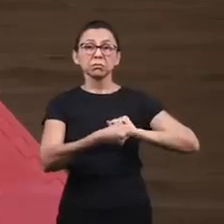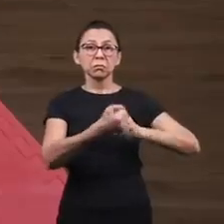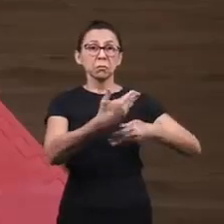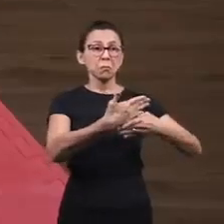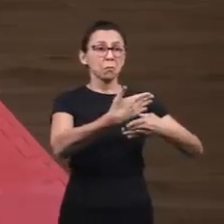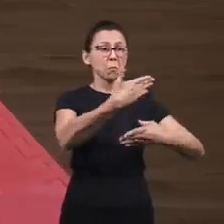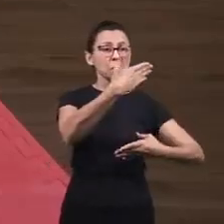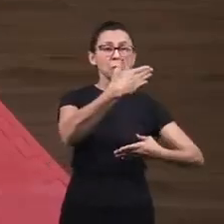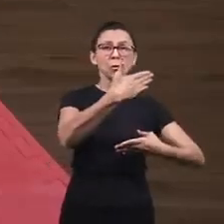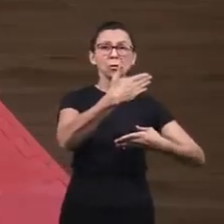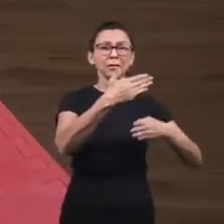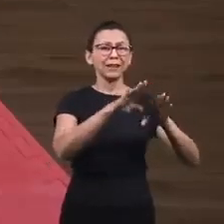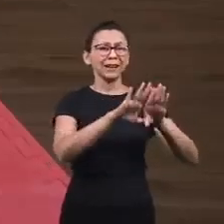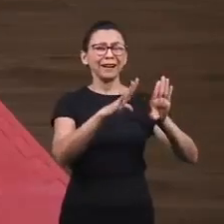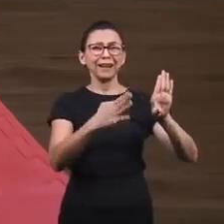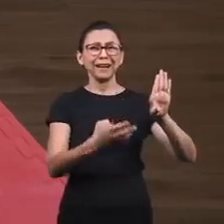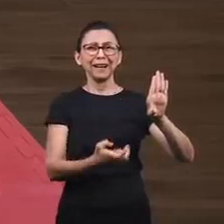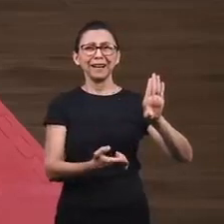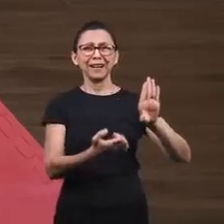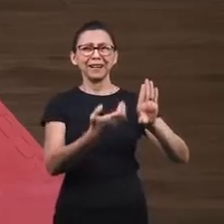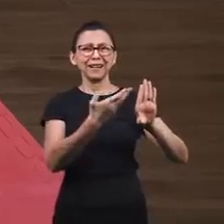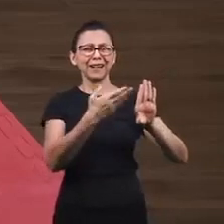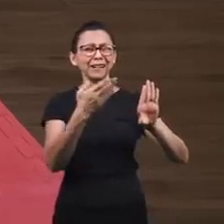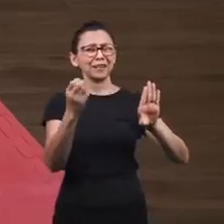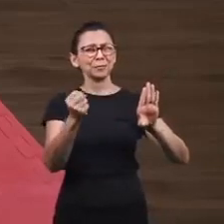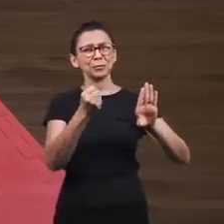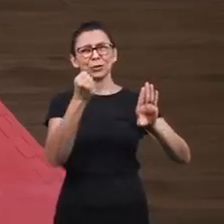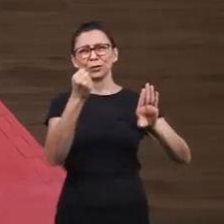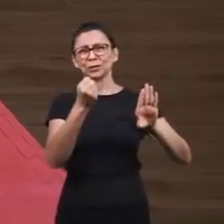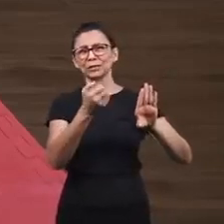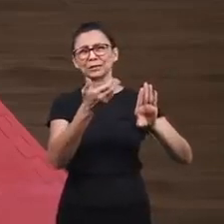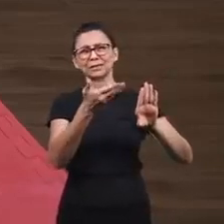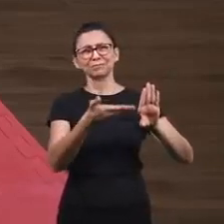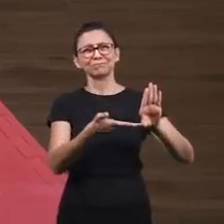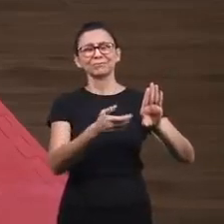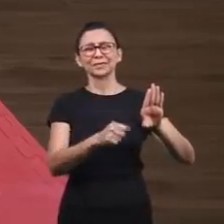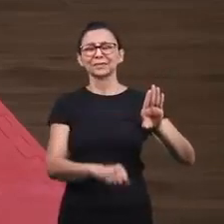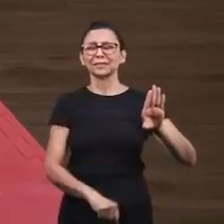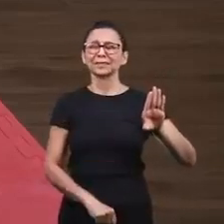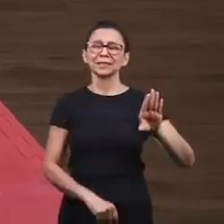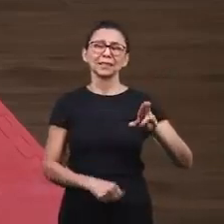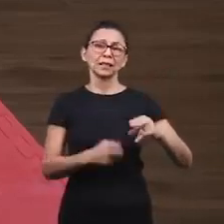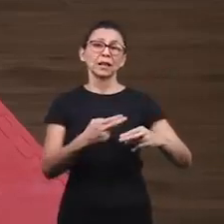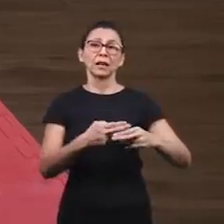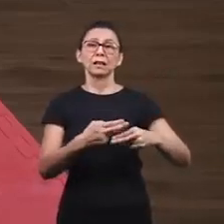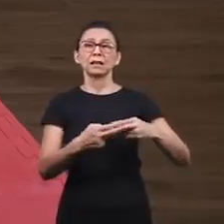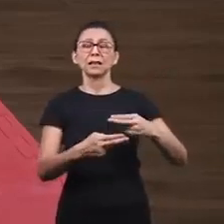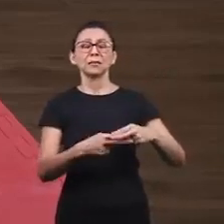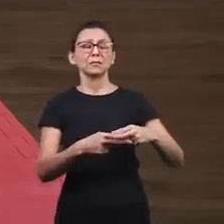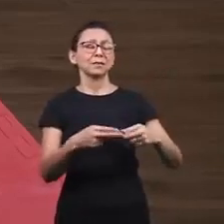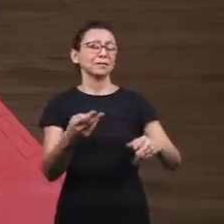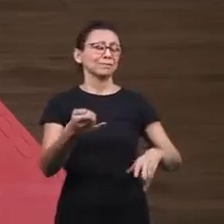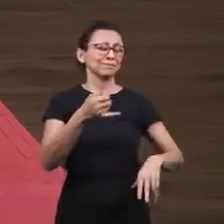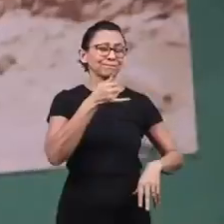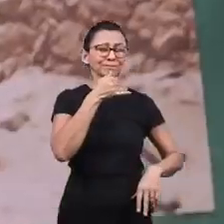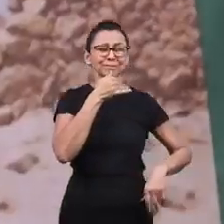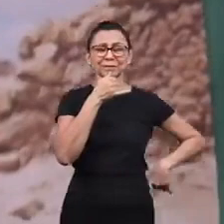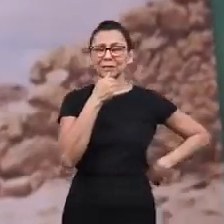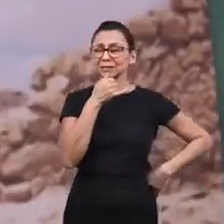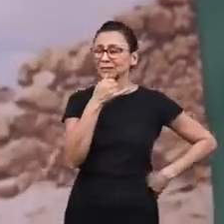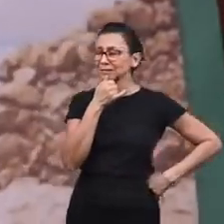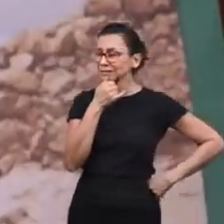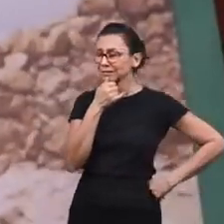The walls, the doors, the gates, they were all destroyed. Nehemiah, knowing